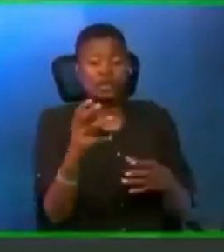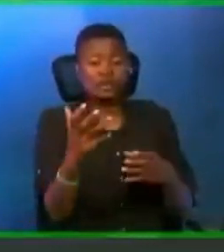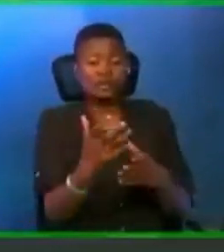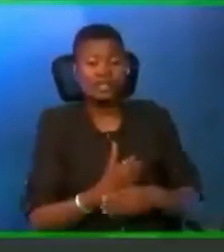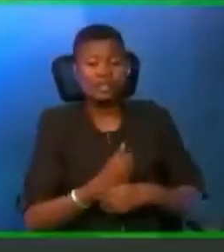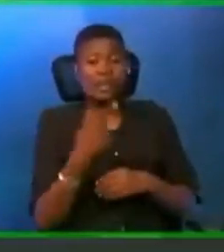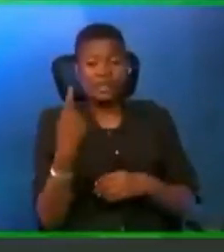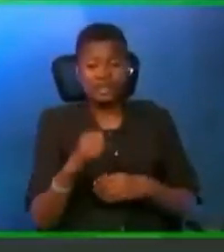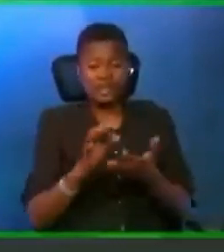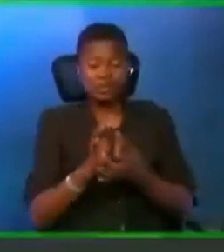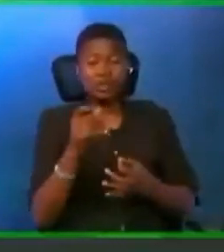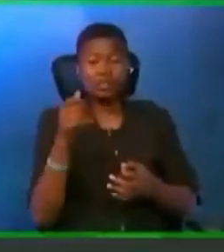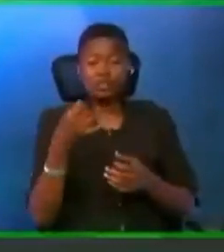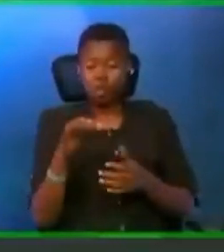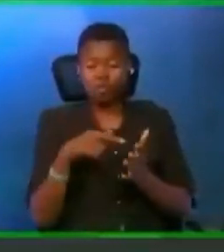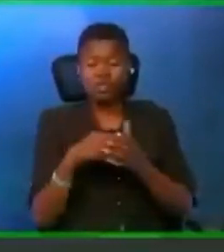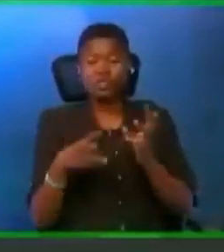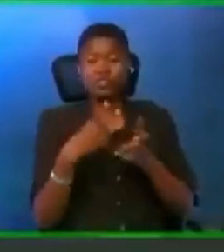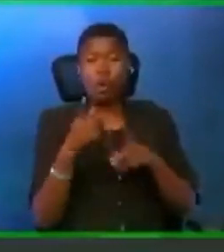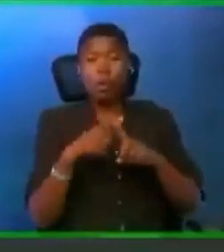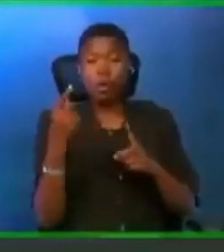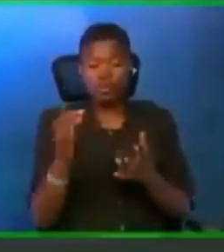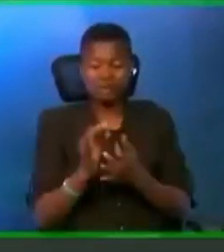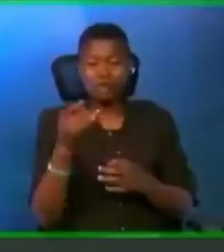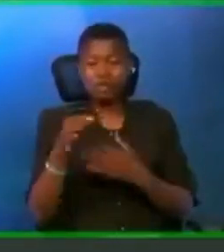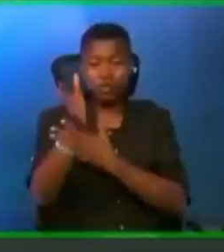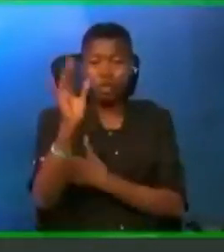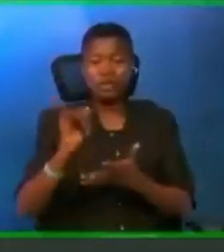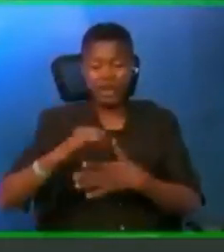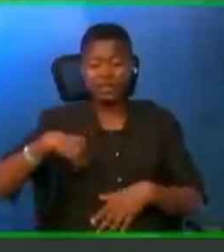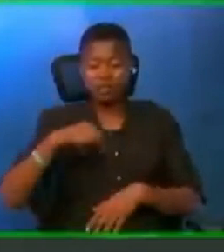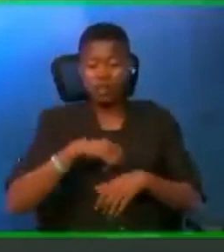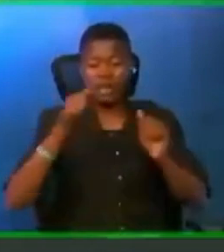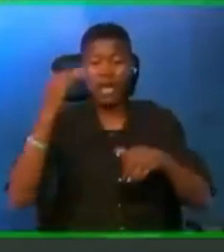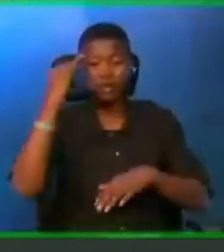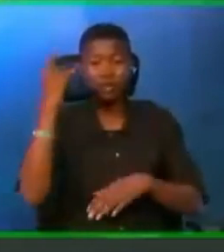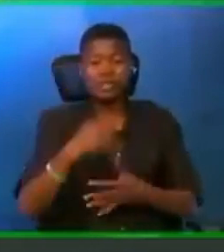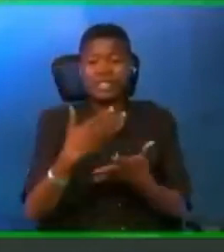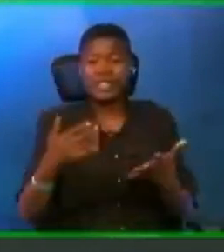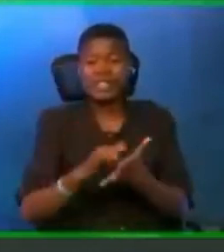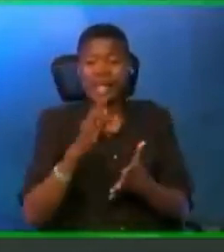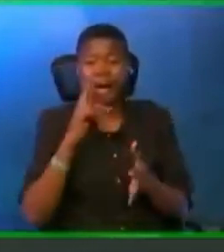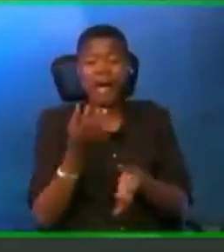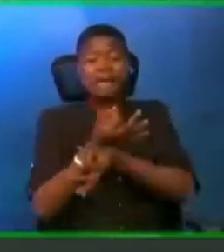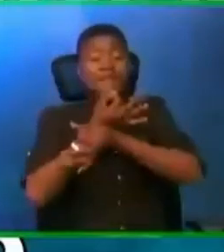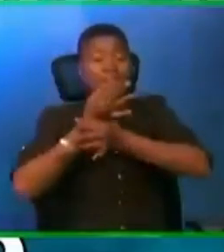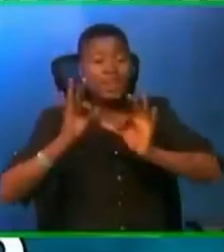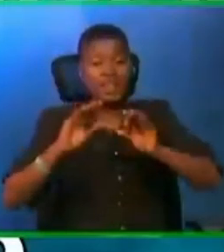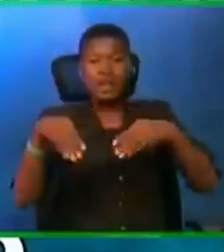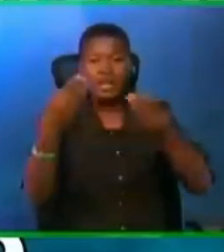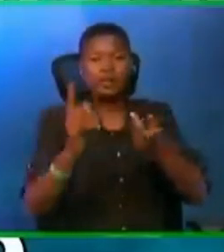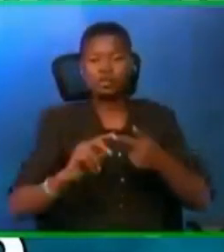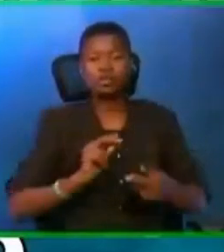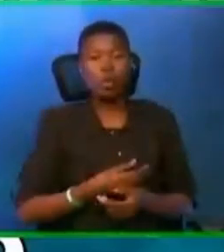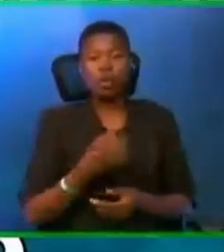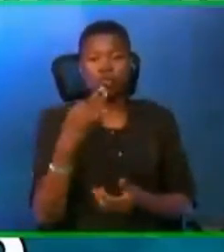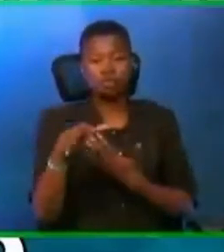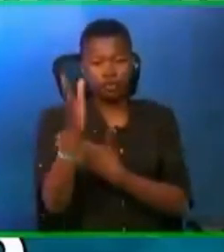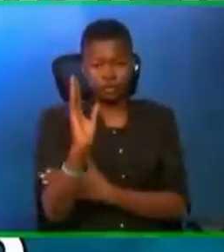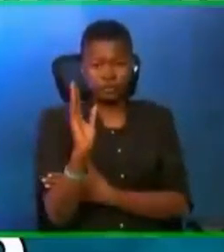but the spirit which is of God, that we may know the things that are freely given to us of God.